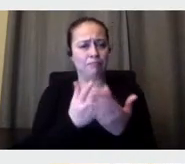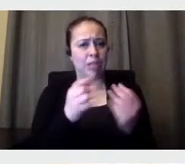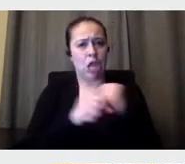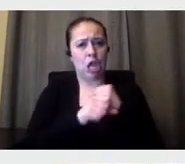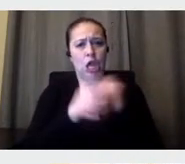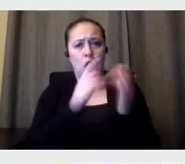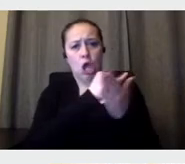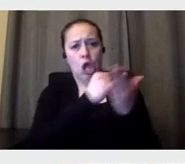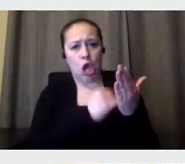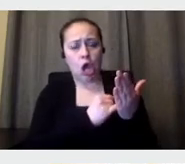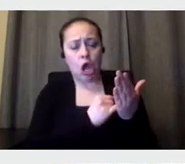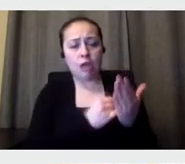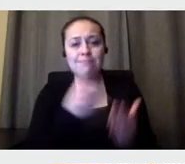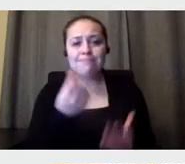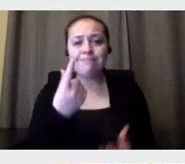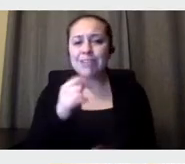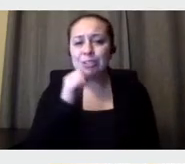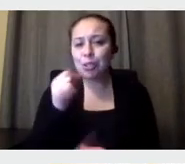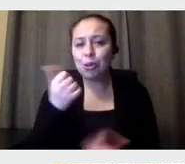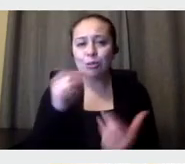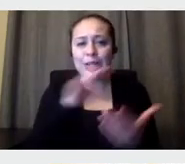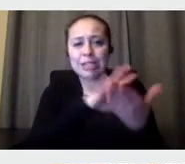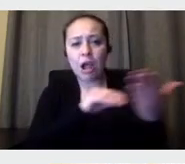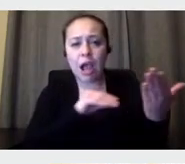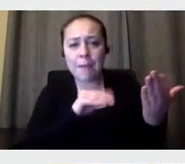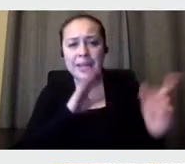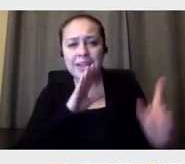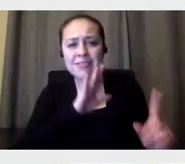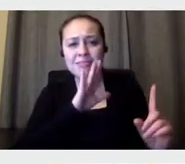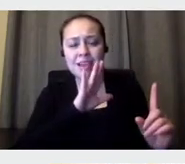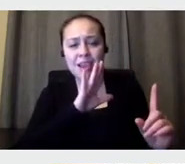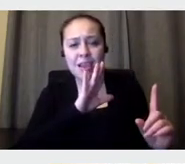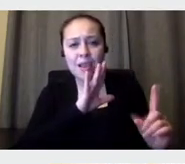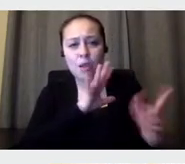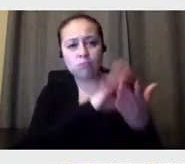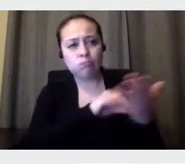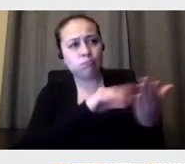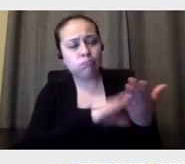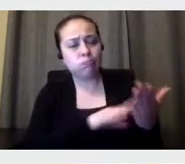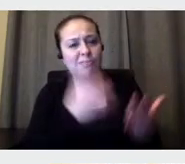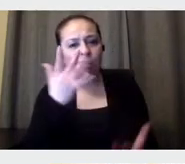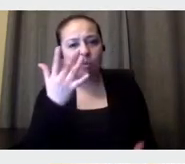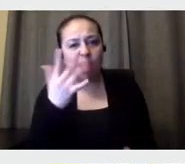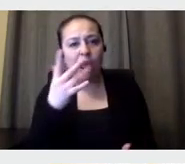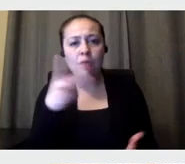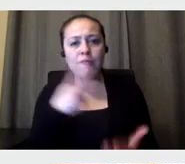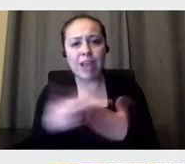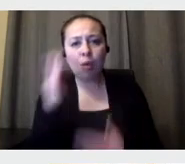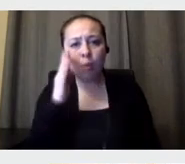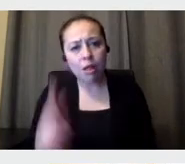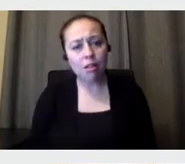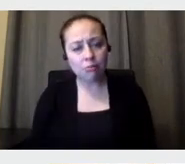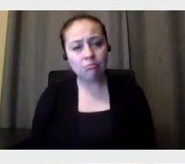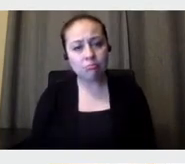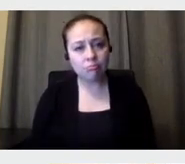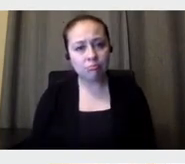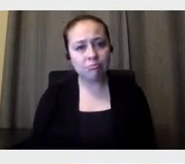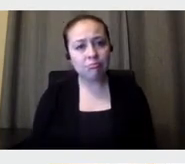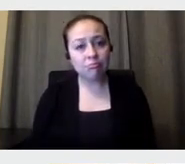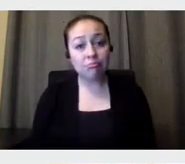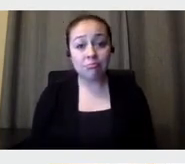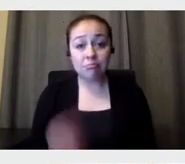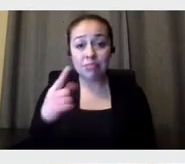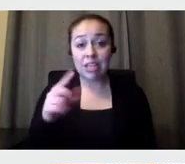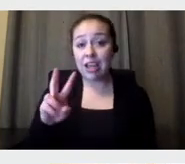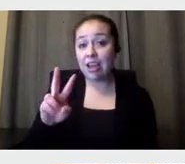imitate, emulate the, the designing approach because you're going to fail. Don't go that way. that Because first of all, Vignelli is only one.